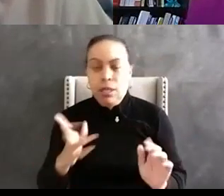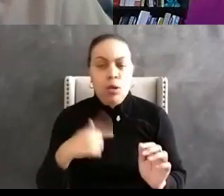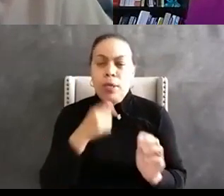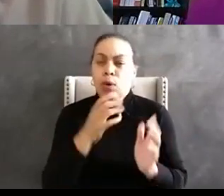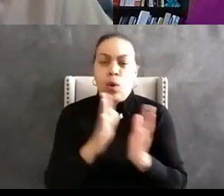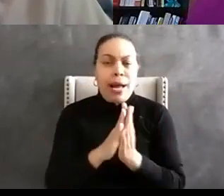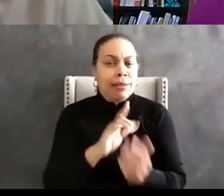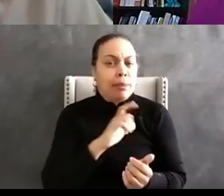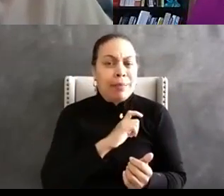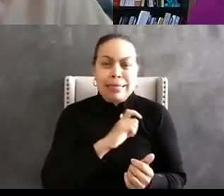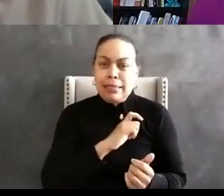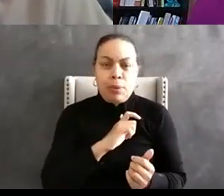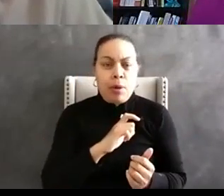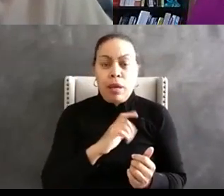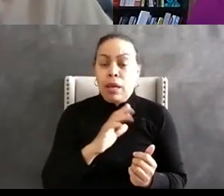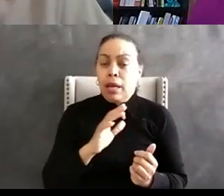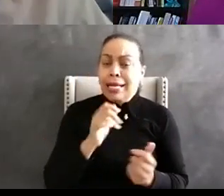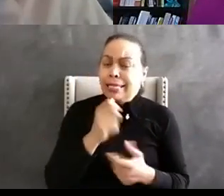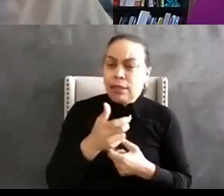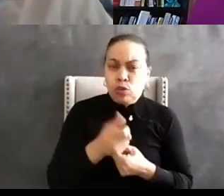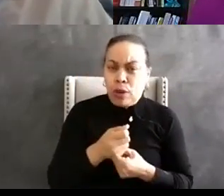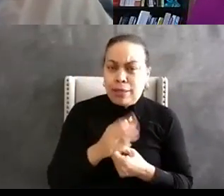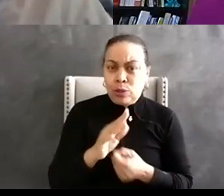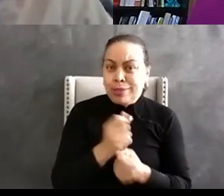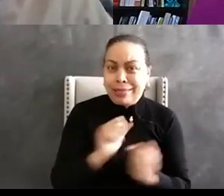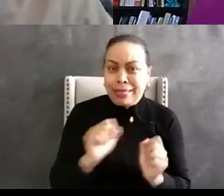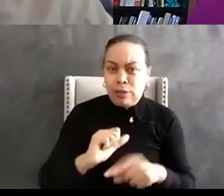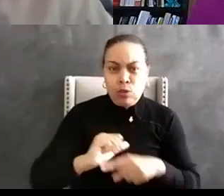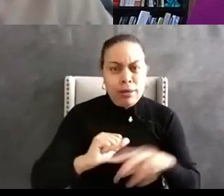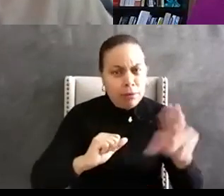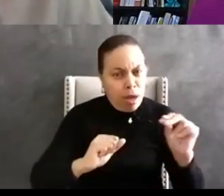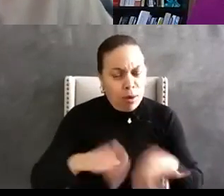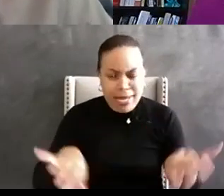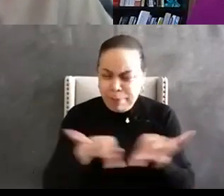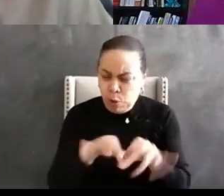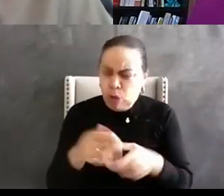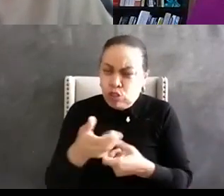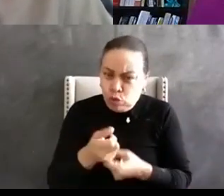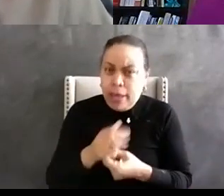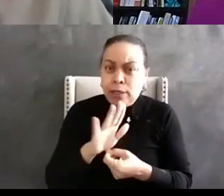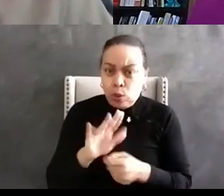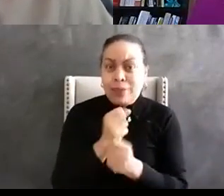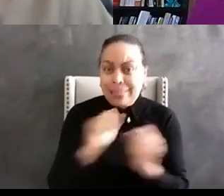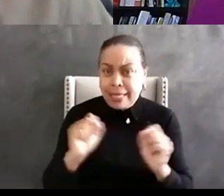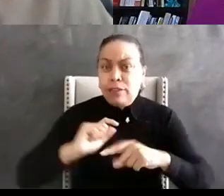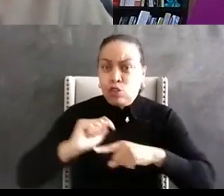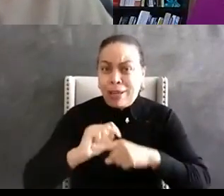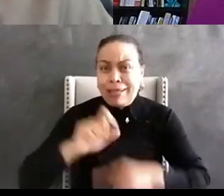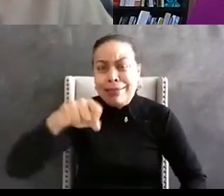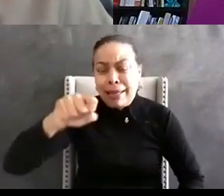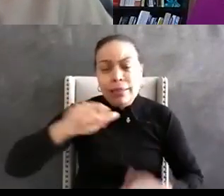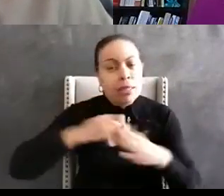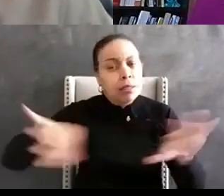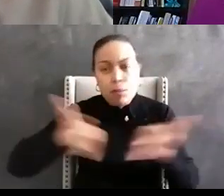anybody into not trusting their safety training absolutely trust your safety training but there has to be a place